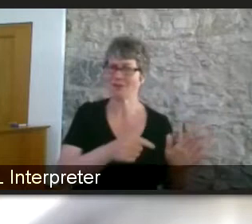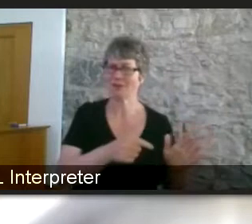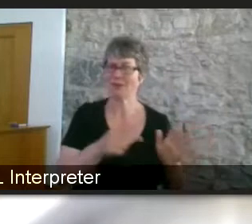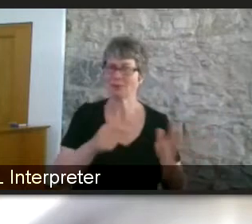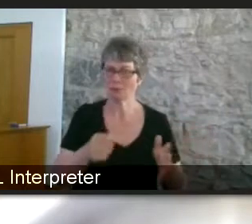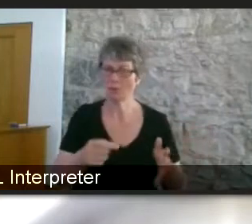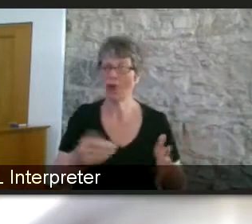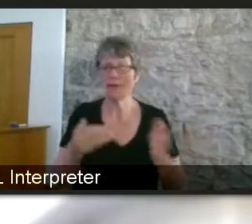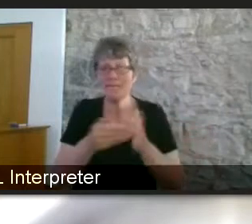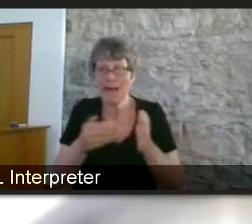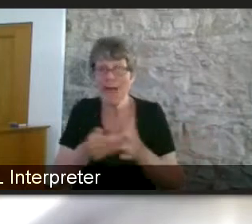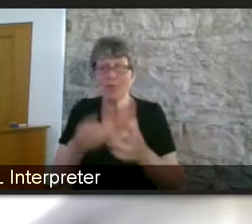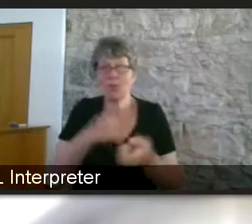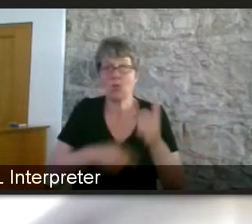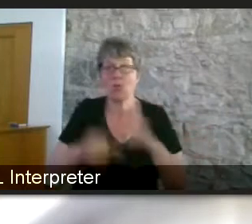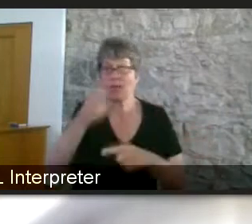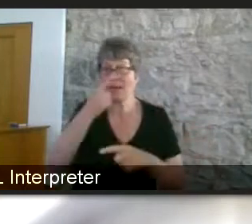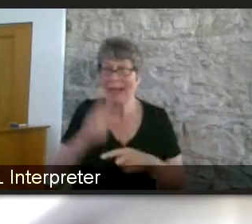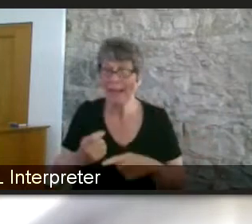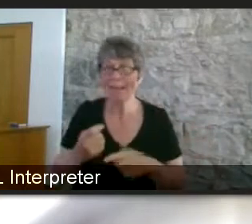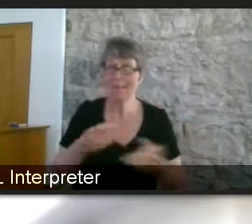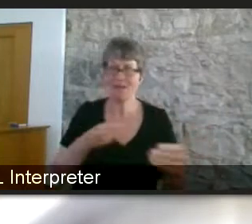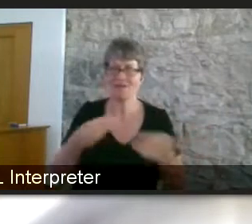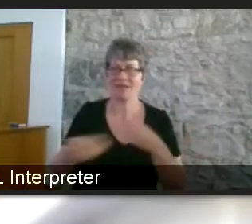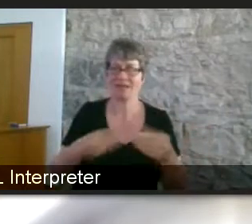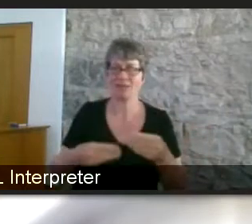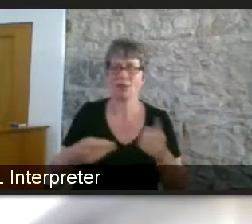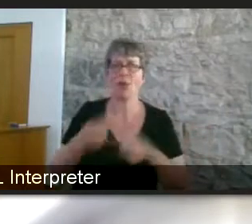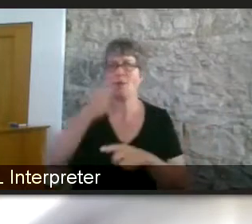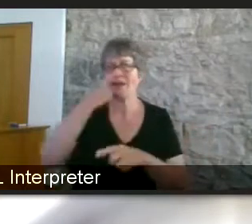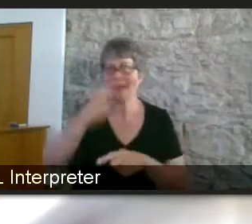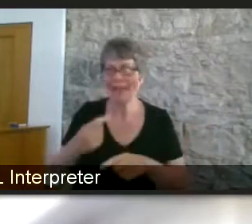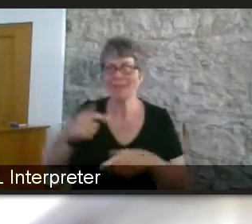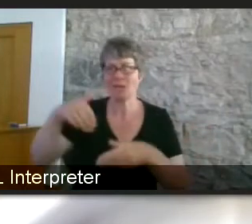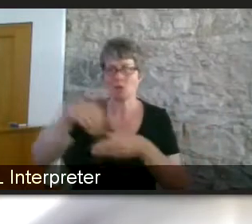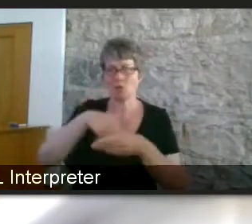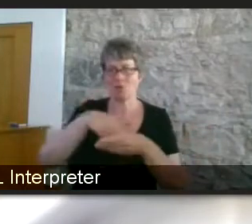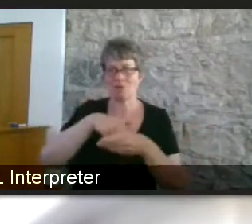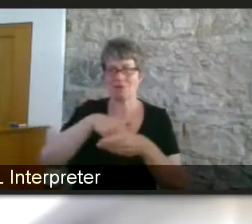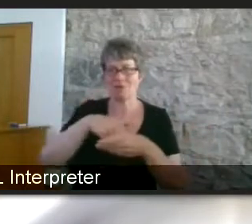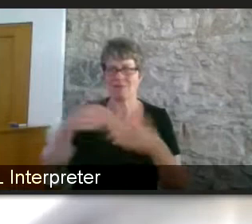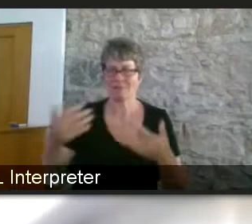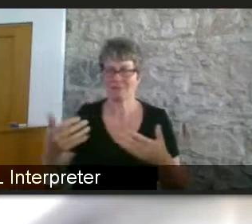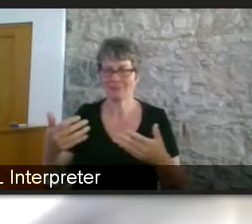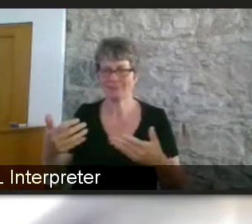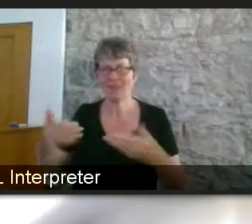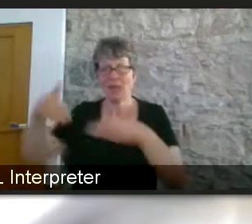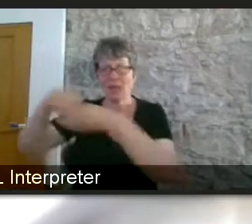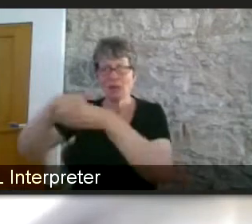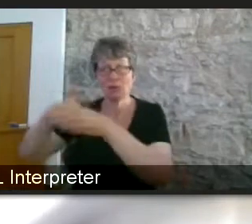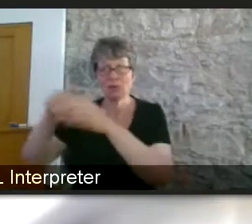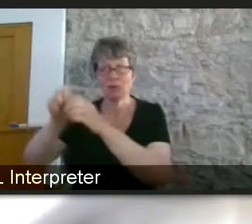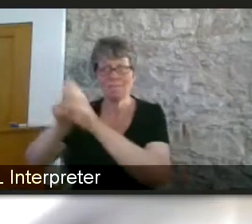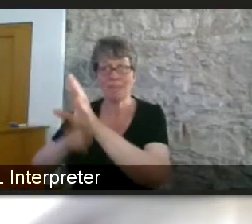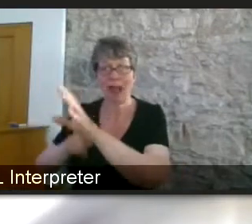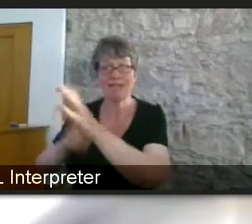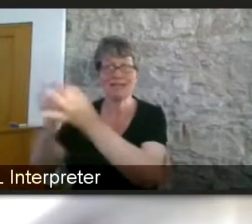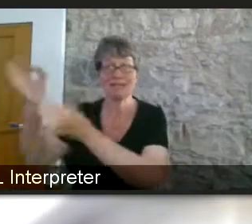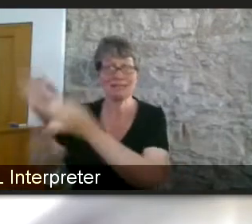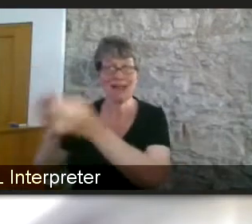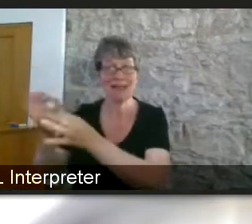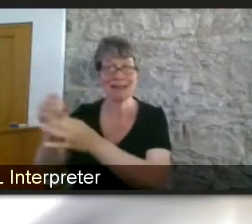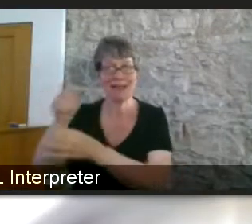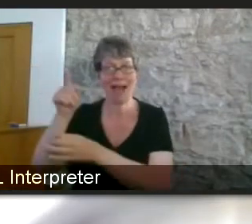and to be so inclusive this inclusion by design we got so many calls um during the pandemic about uh